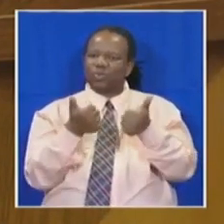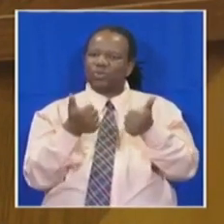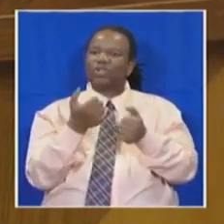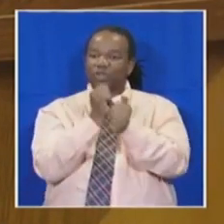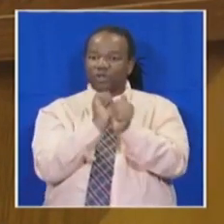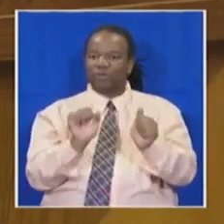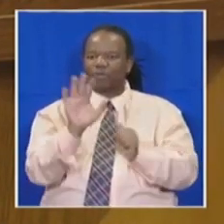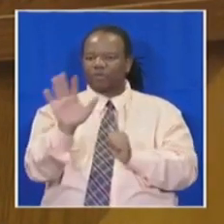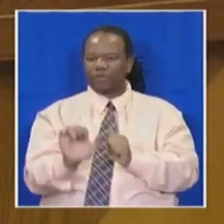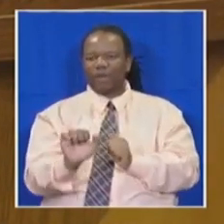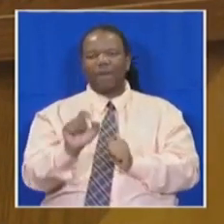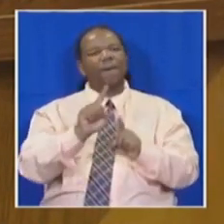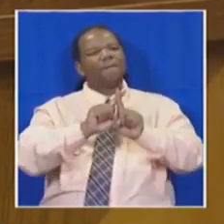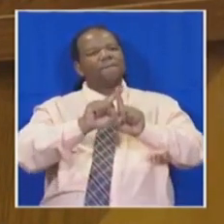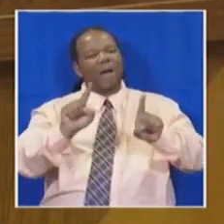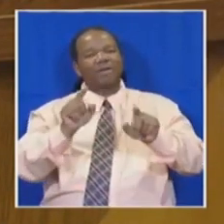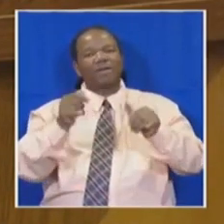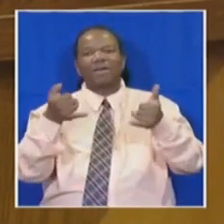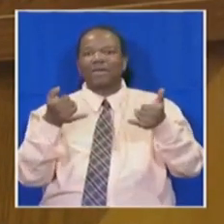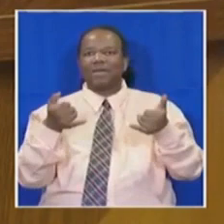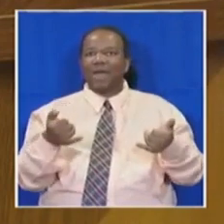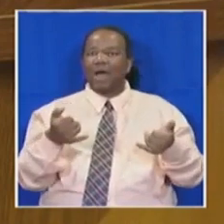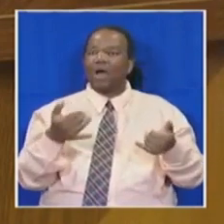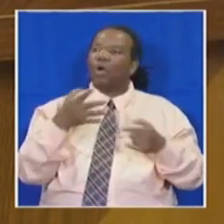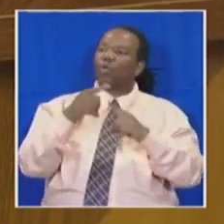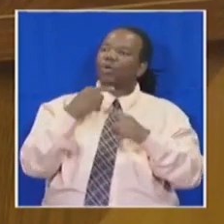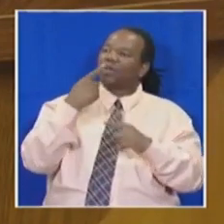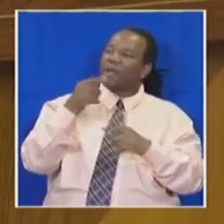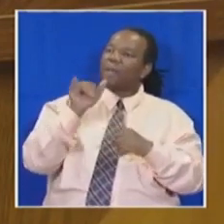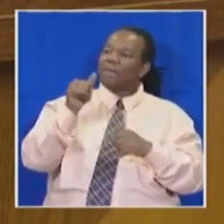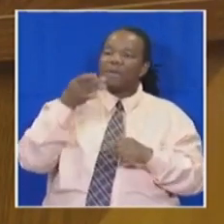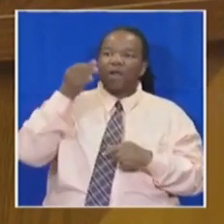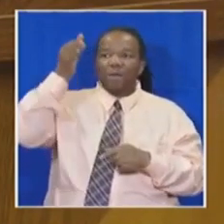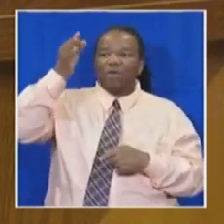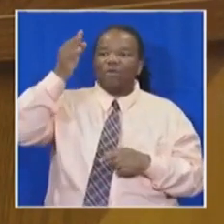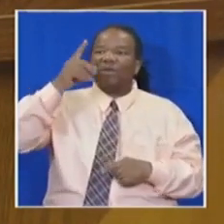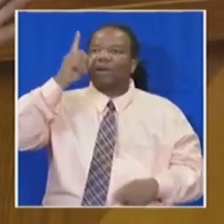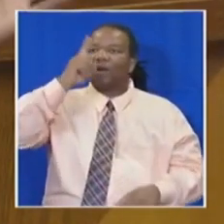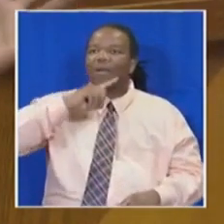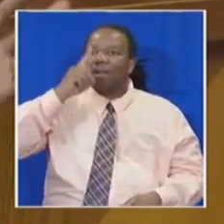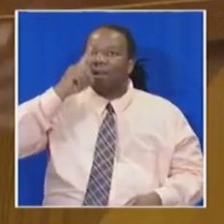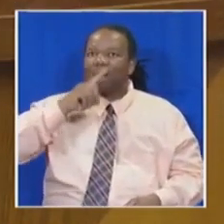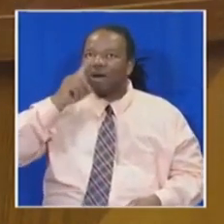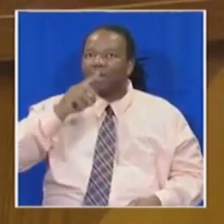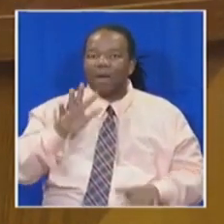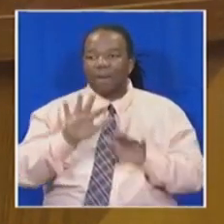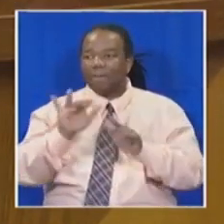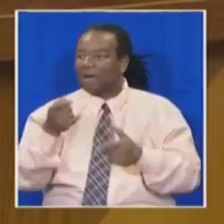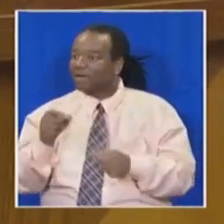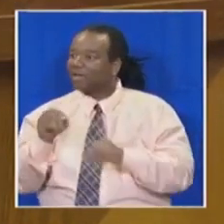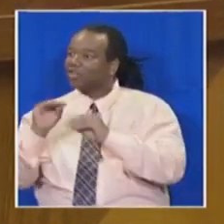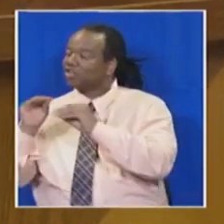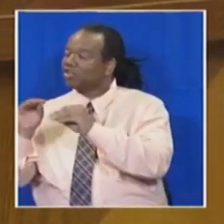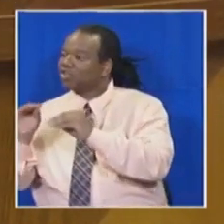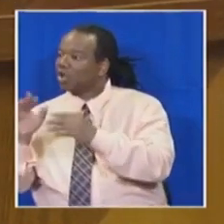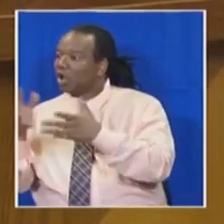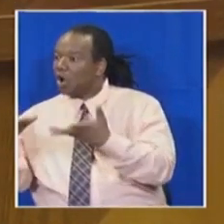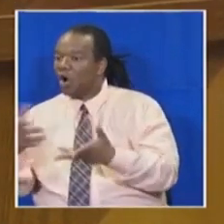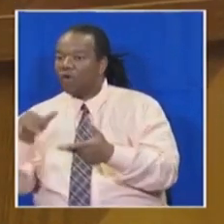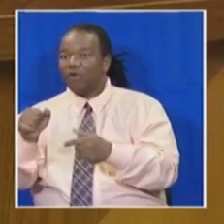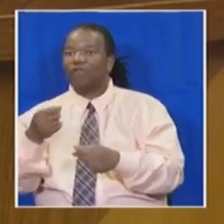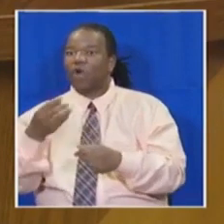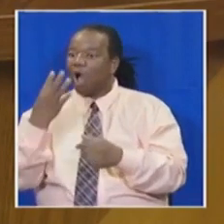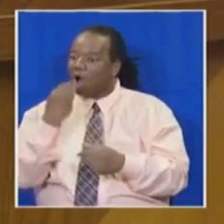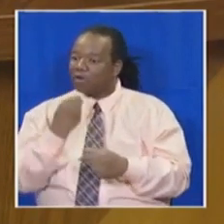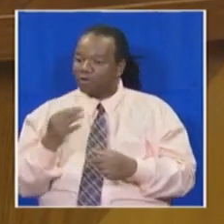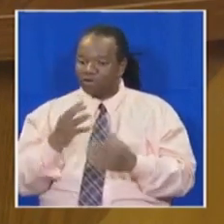However, we live in the era of false prophets and pastors. If they are not tricking people into eating grass, they are misleading congregants